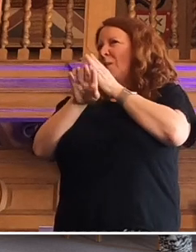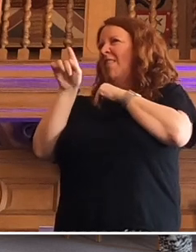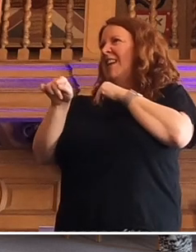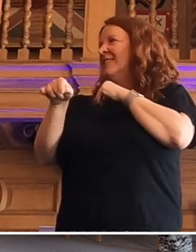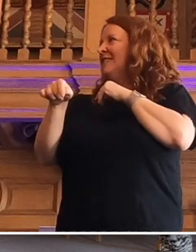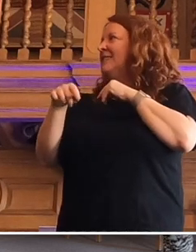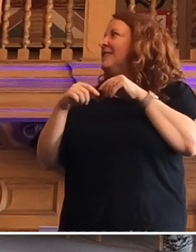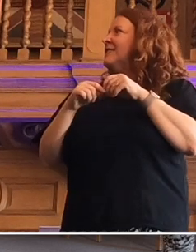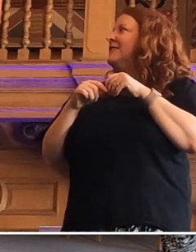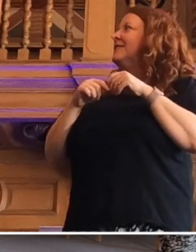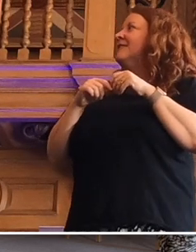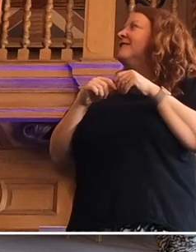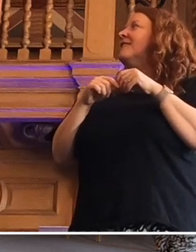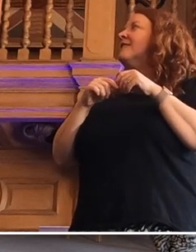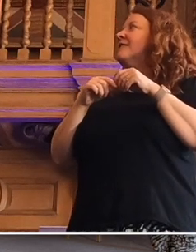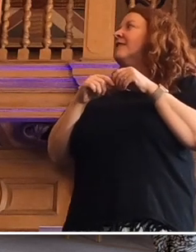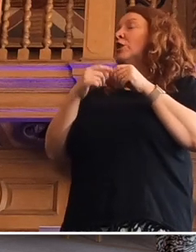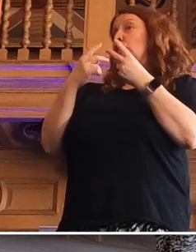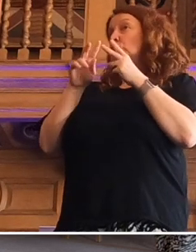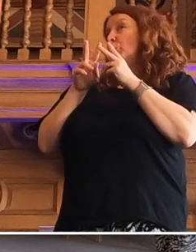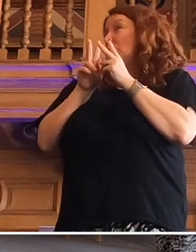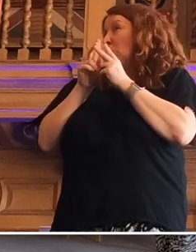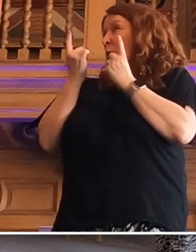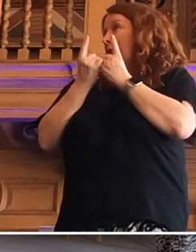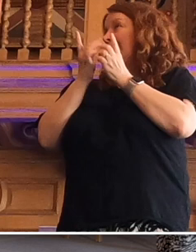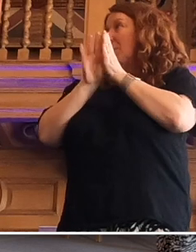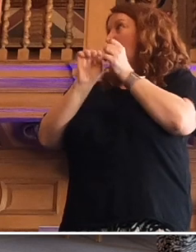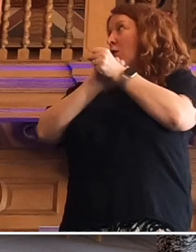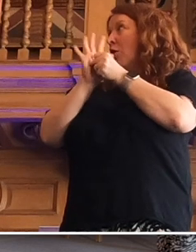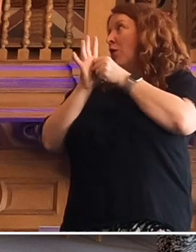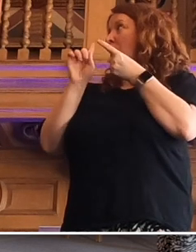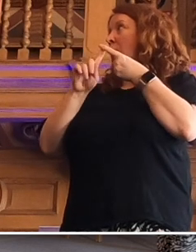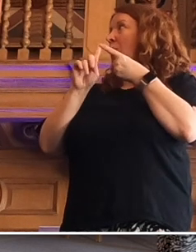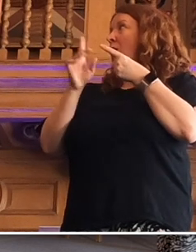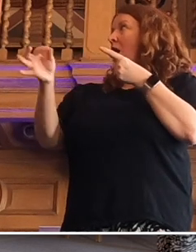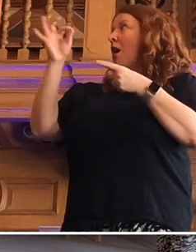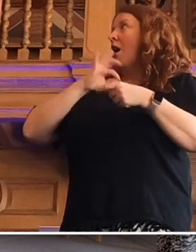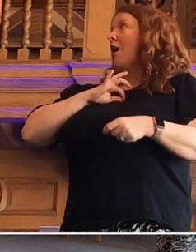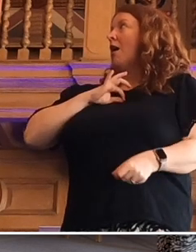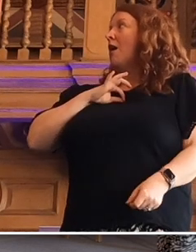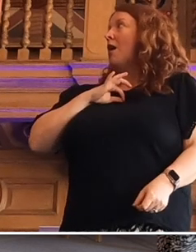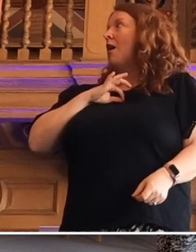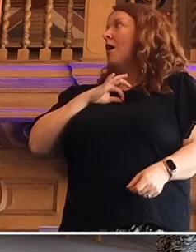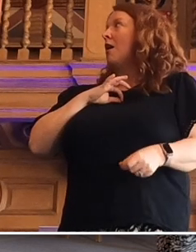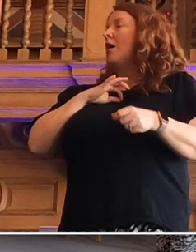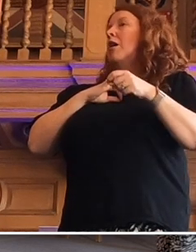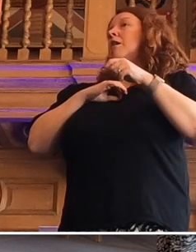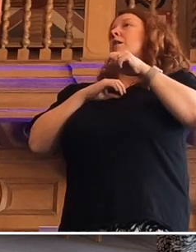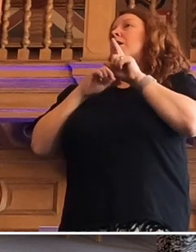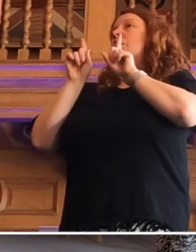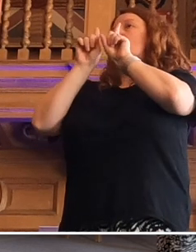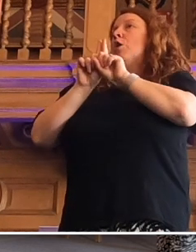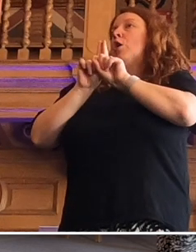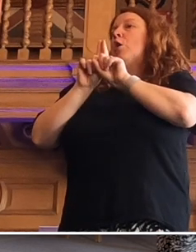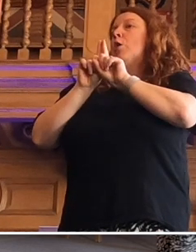morning. But just to say two things. First, I've been asked to co-chair a global